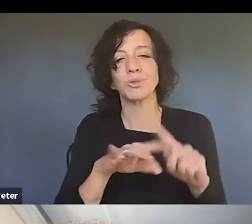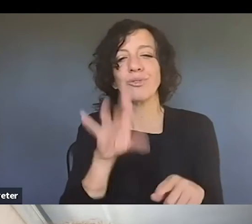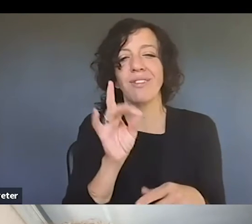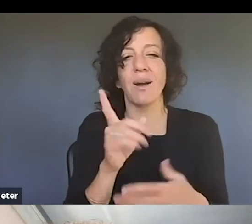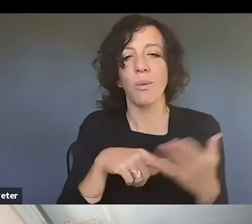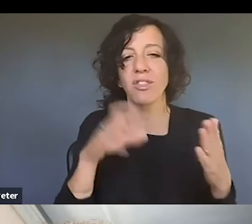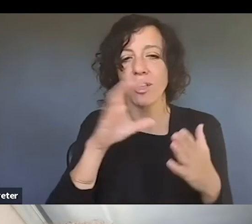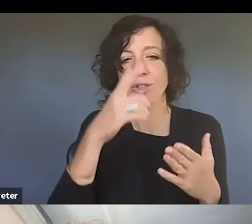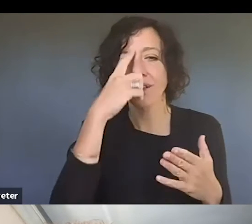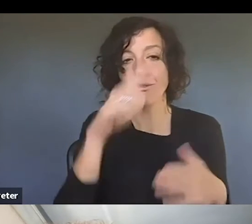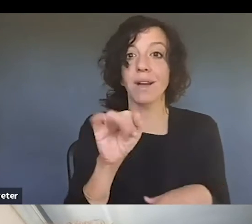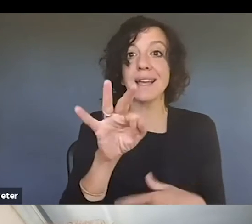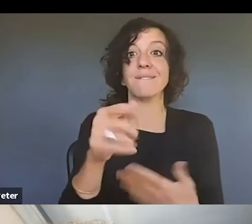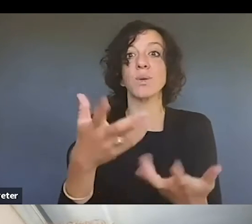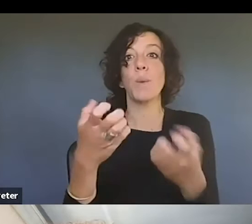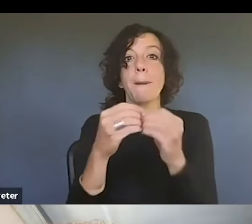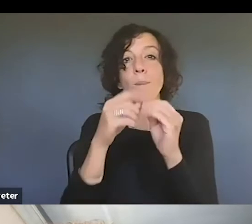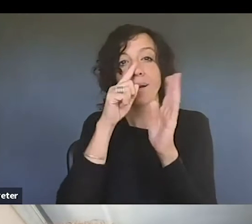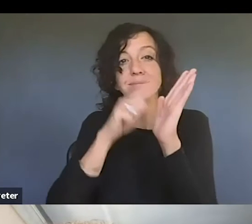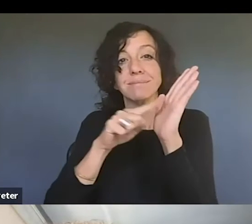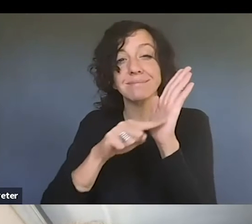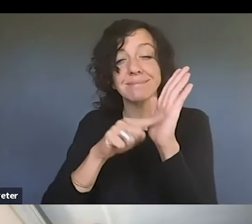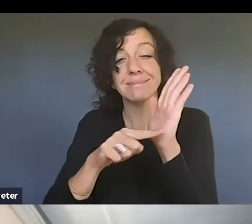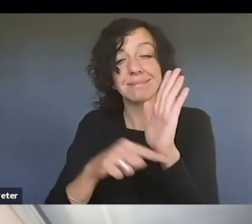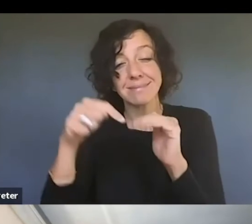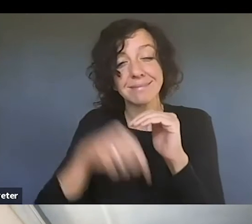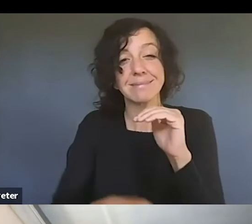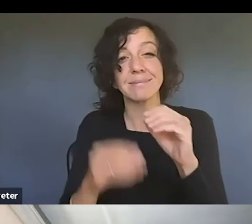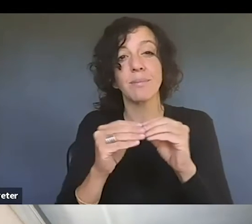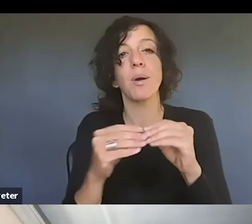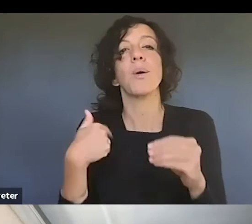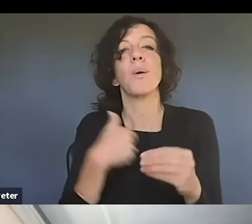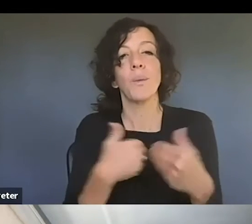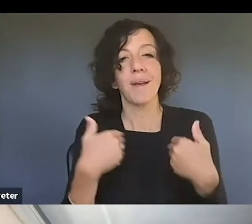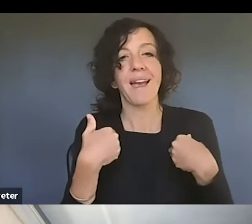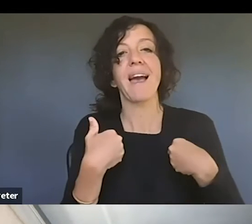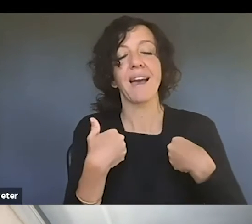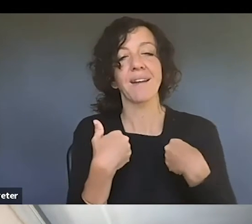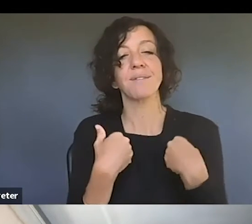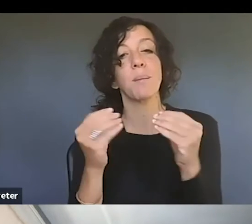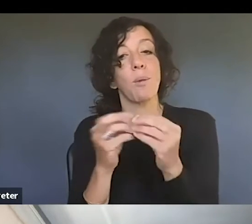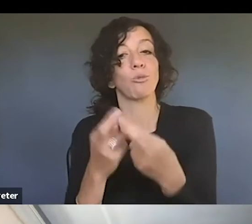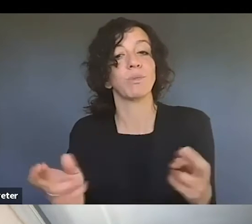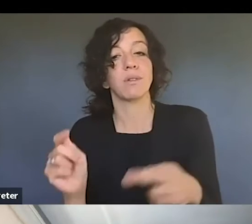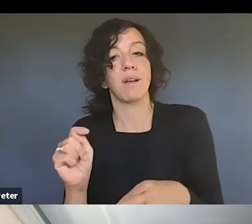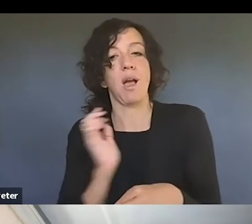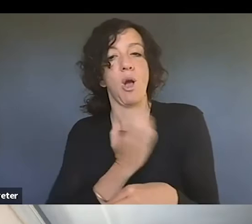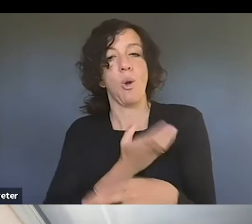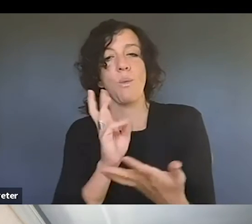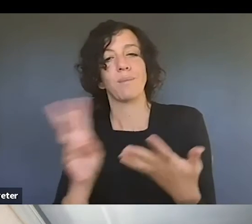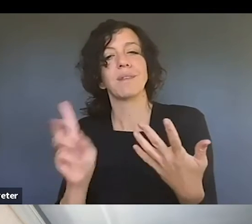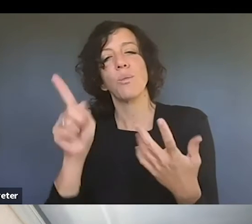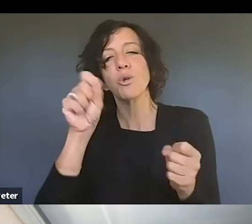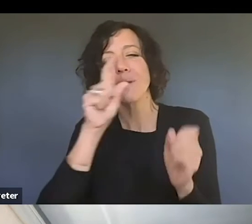deep dive person, we have our Compendium of Copyright Office Practices, which is also available on our website. And, um,